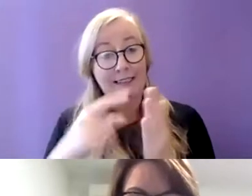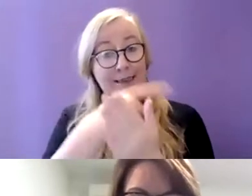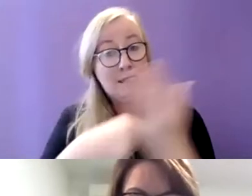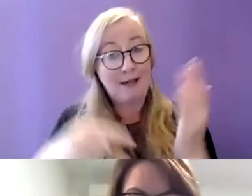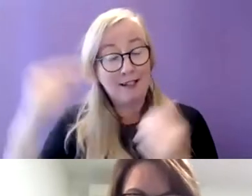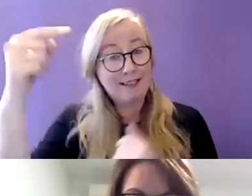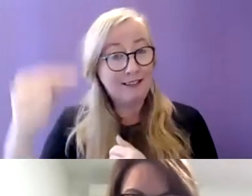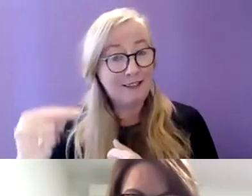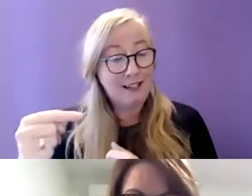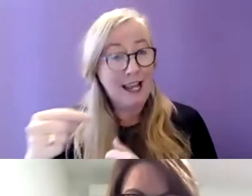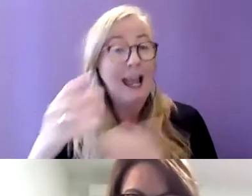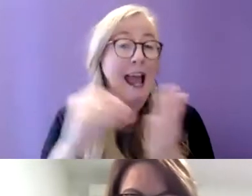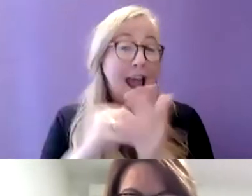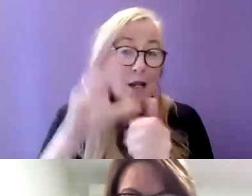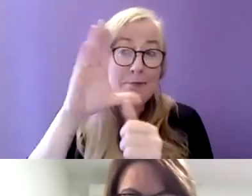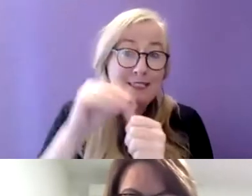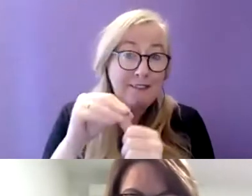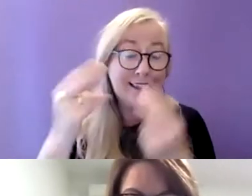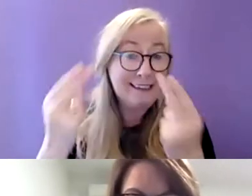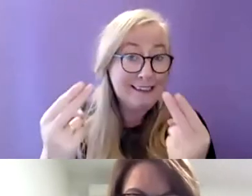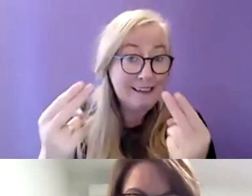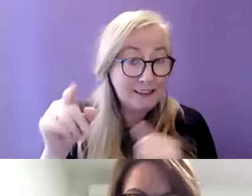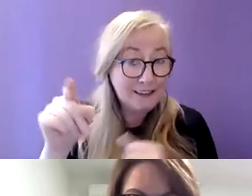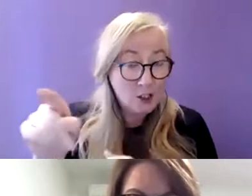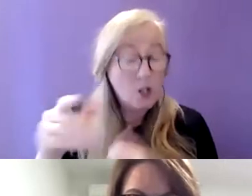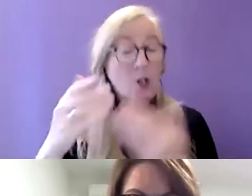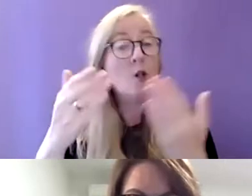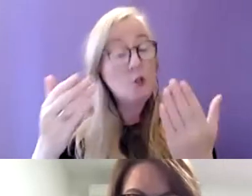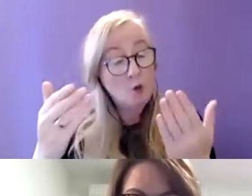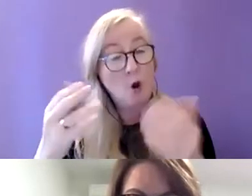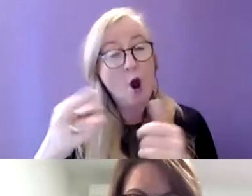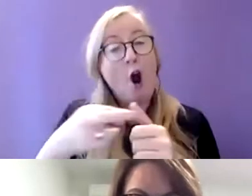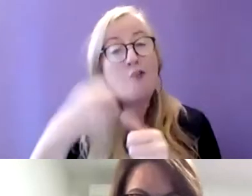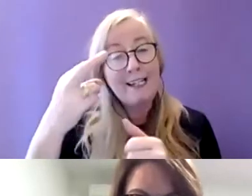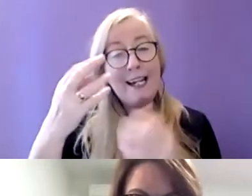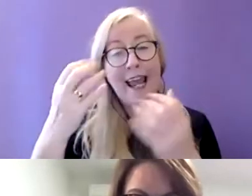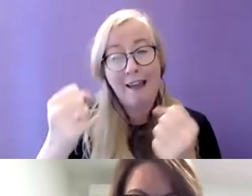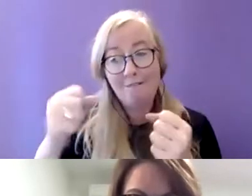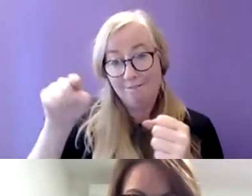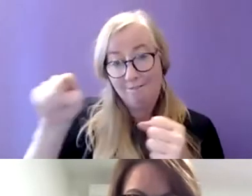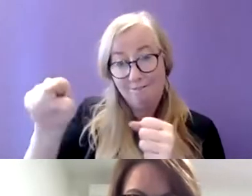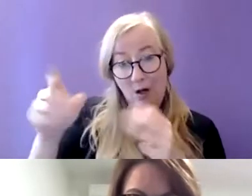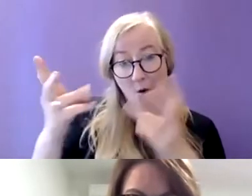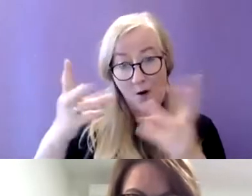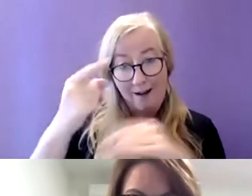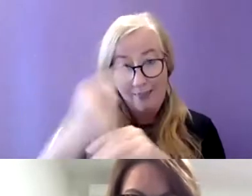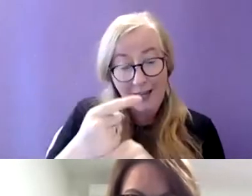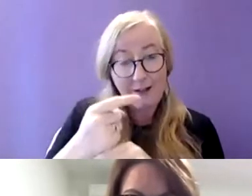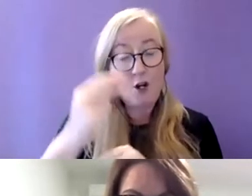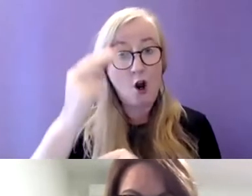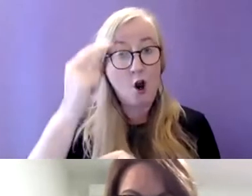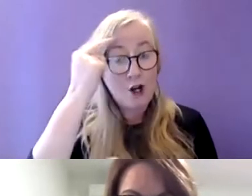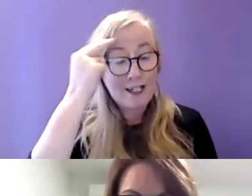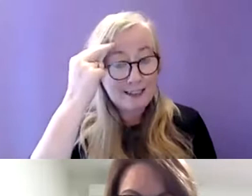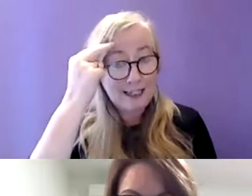and have specific needs so I think there already is a level of work there and a level of understanding and then you have